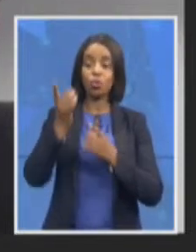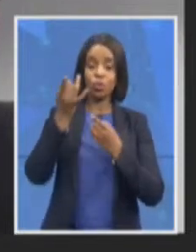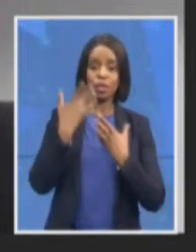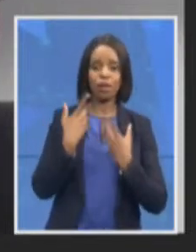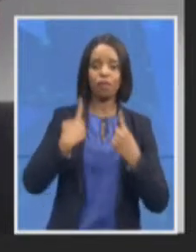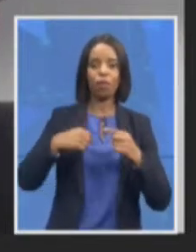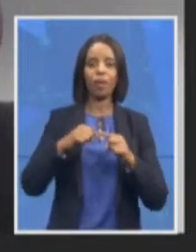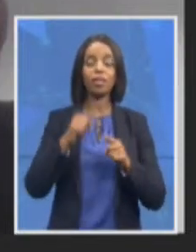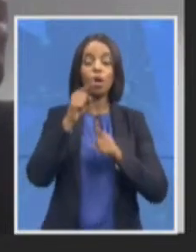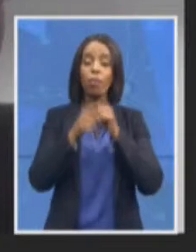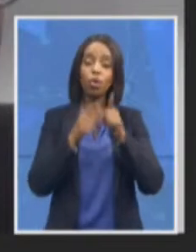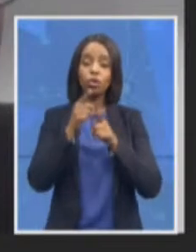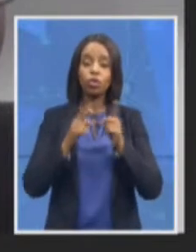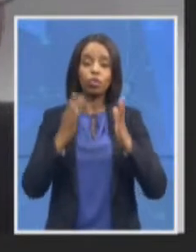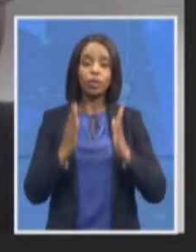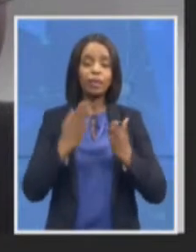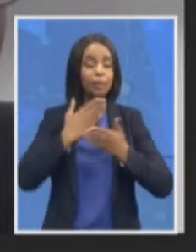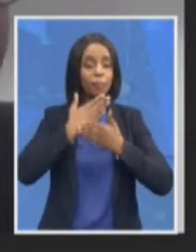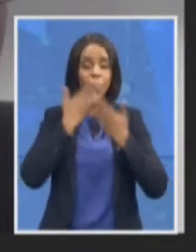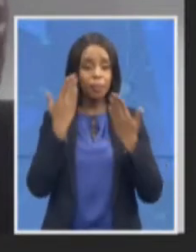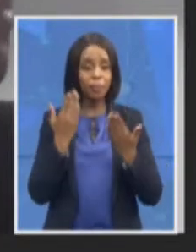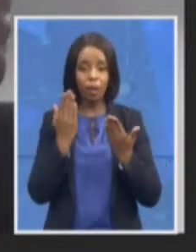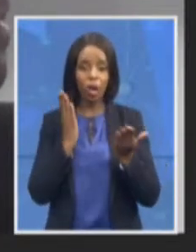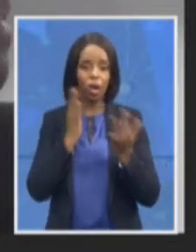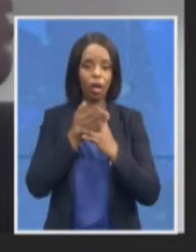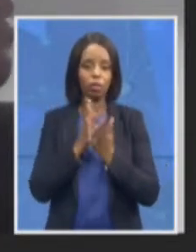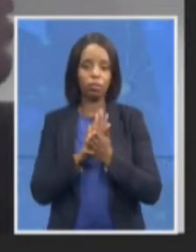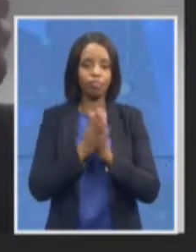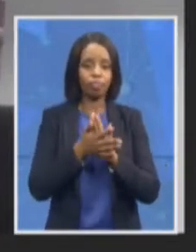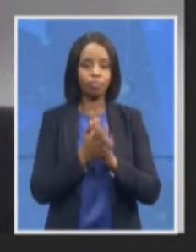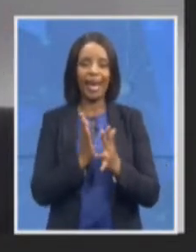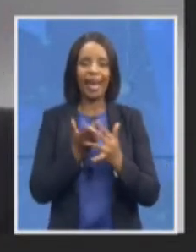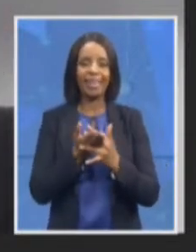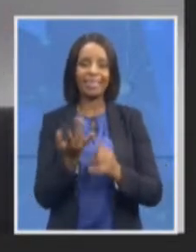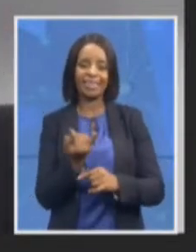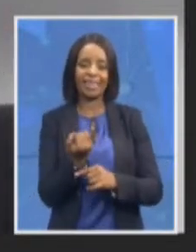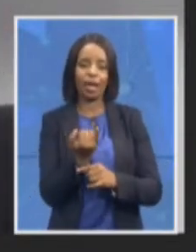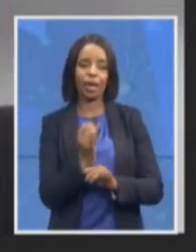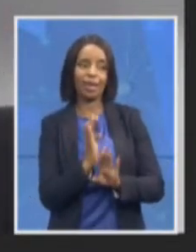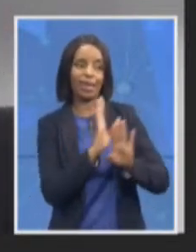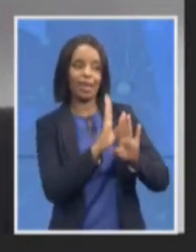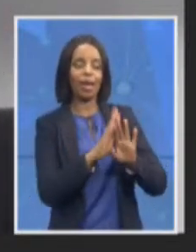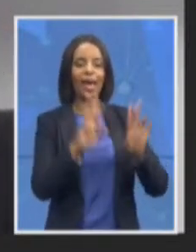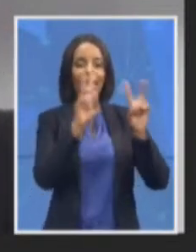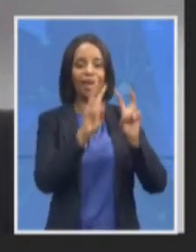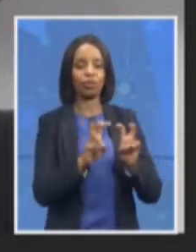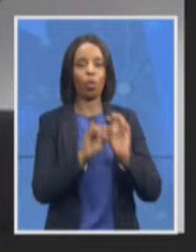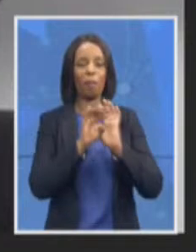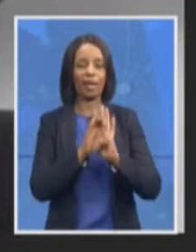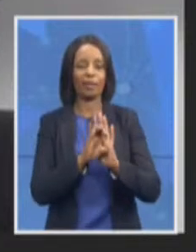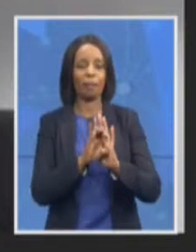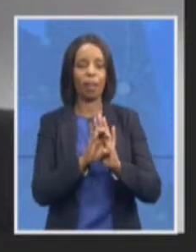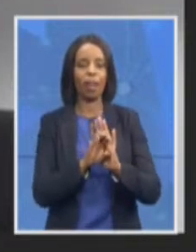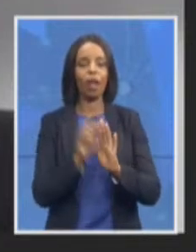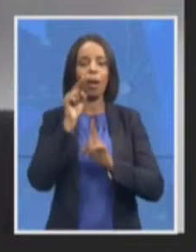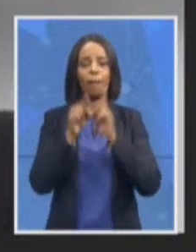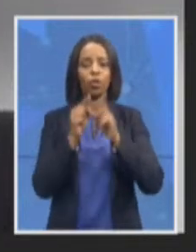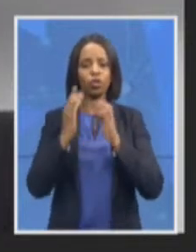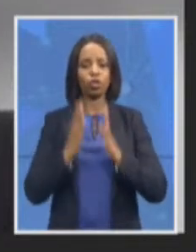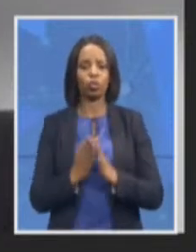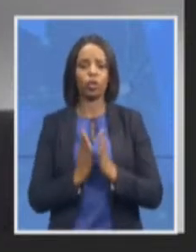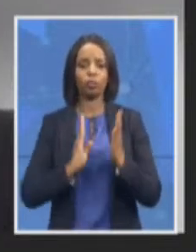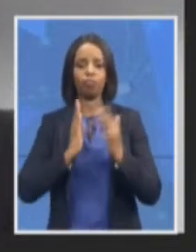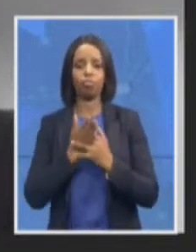like that of ESCOM for example which I think has been addressed and then after